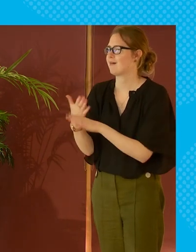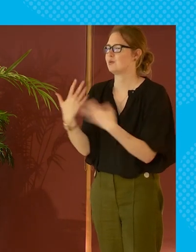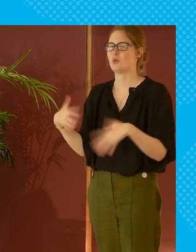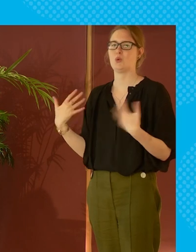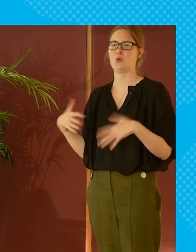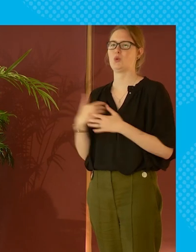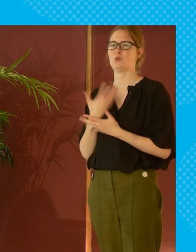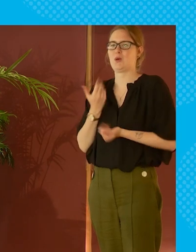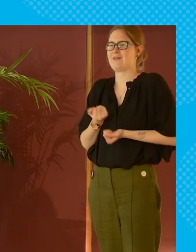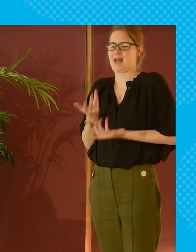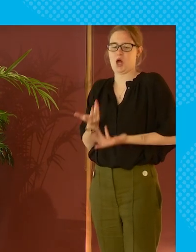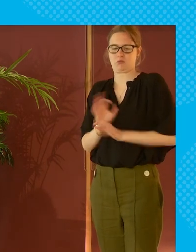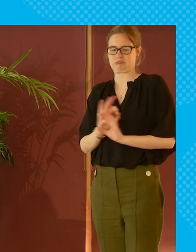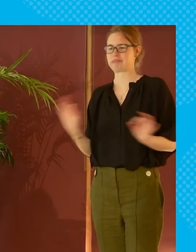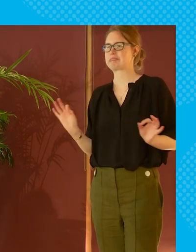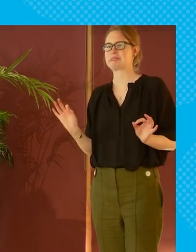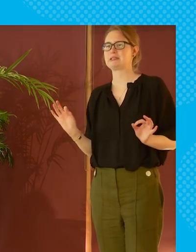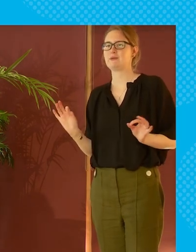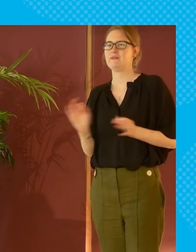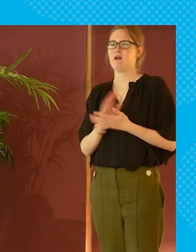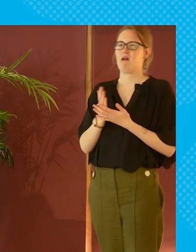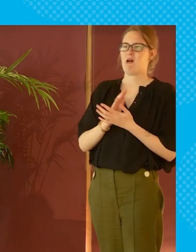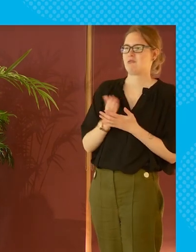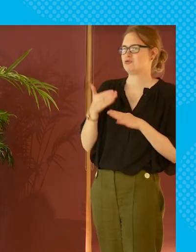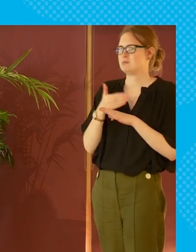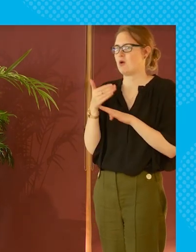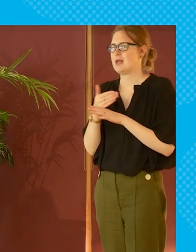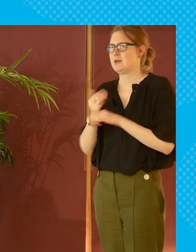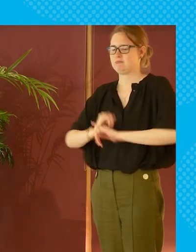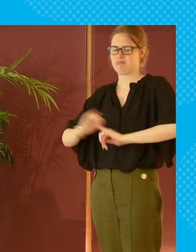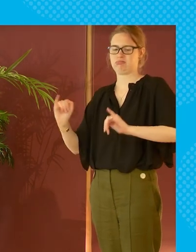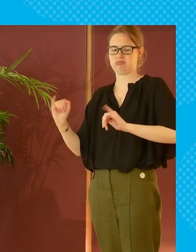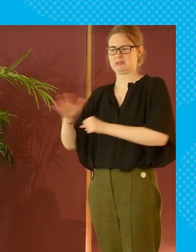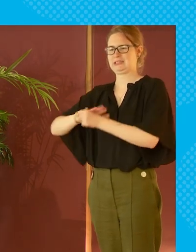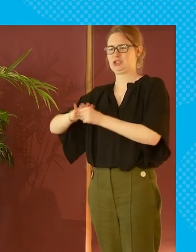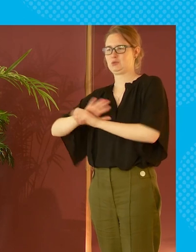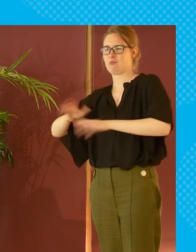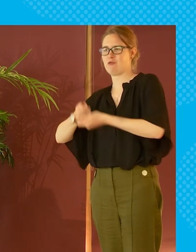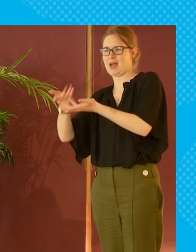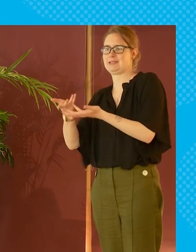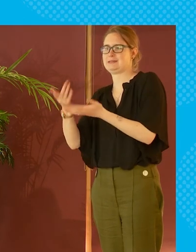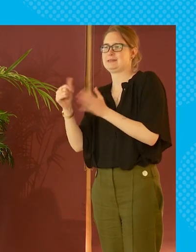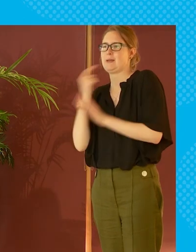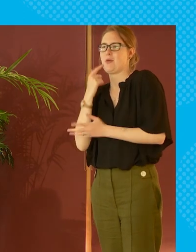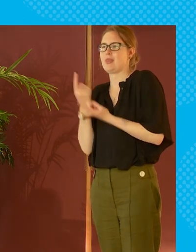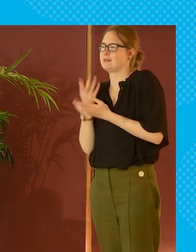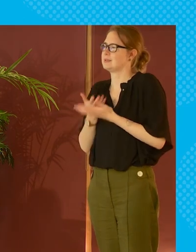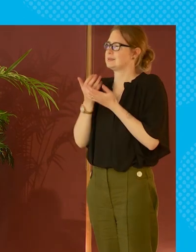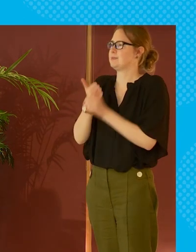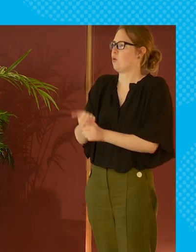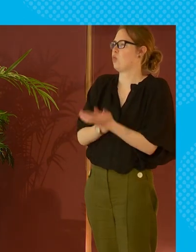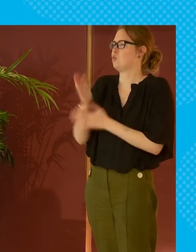you know and we don't have that now we've got the insecure employment and the poor conditions where we're not providing something simple